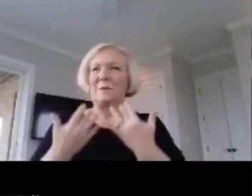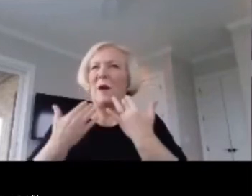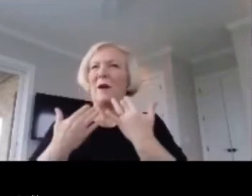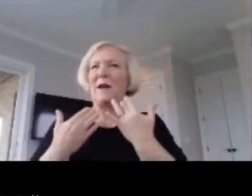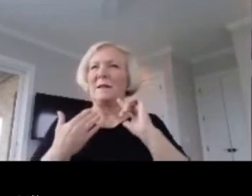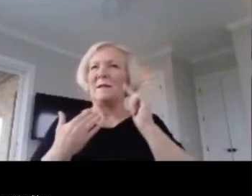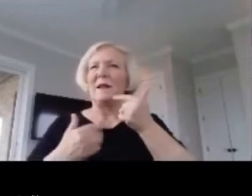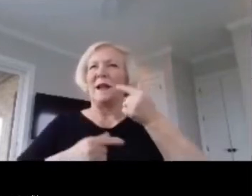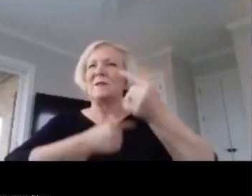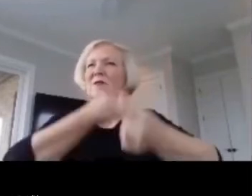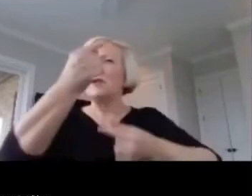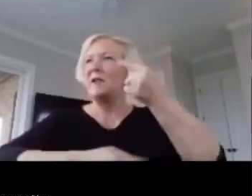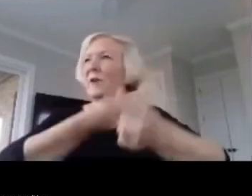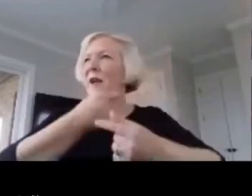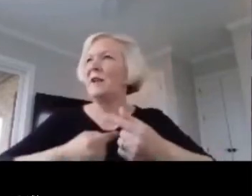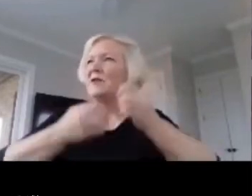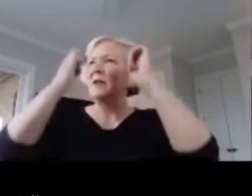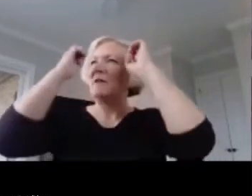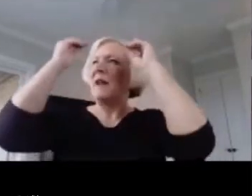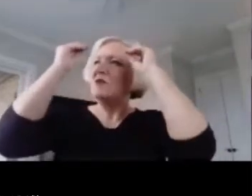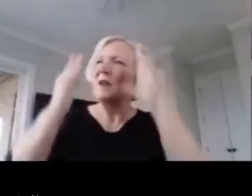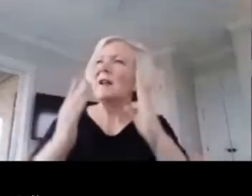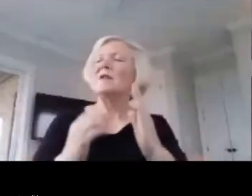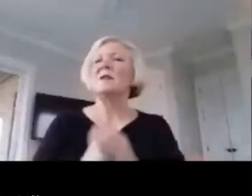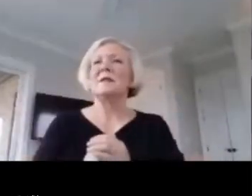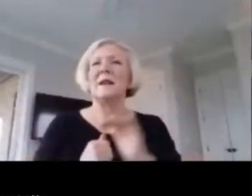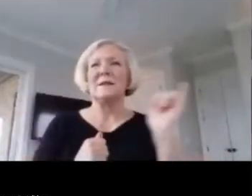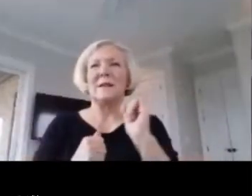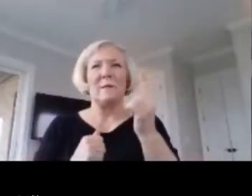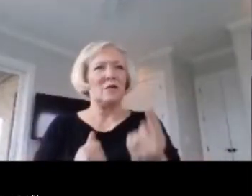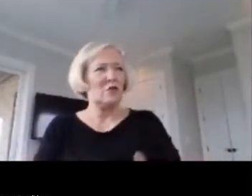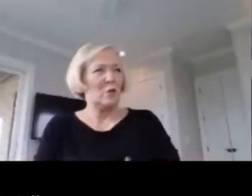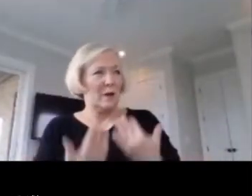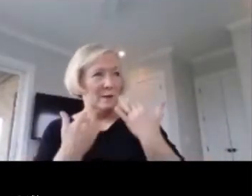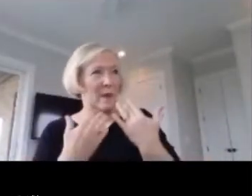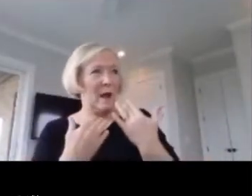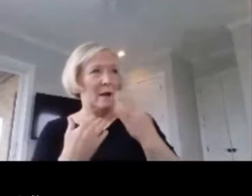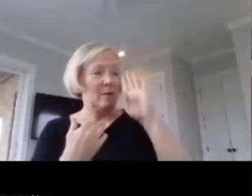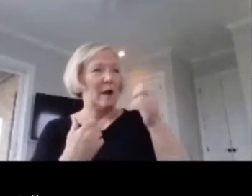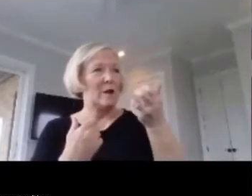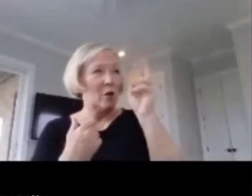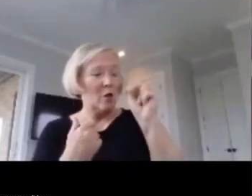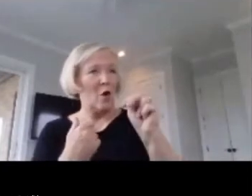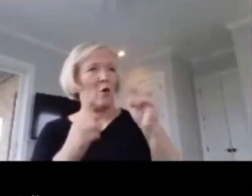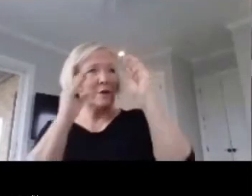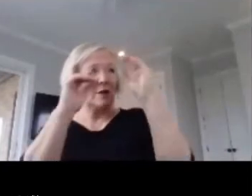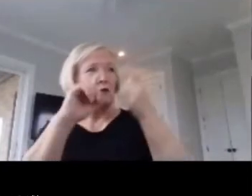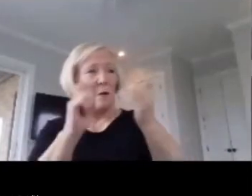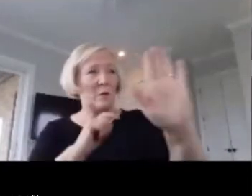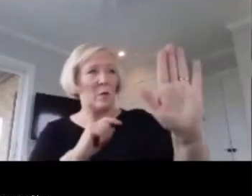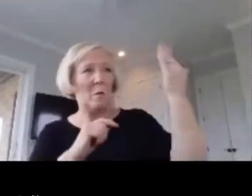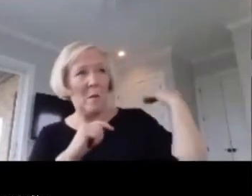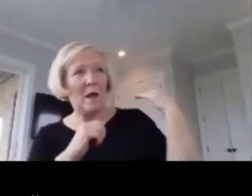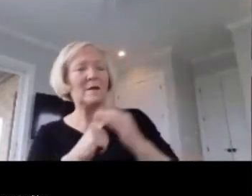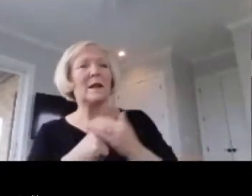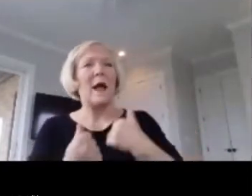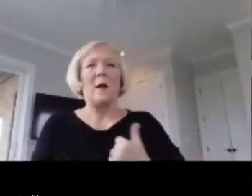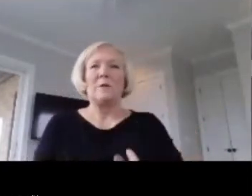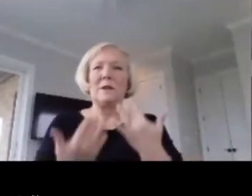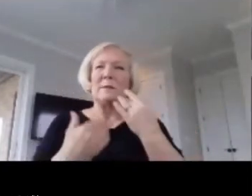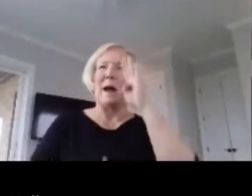generation of educators, teachers, just as you were inspired by your own teachers, and I was inspired by you.